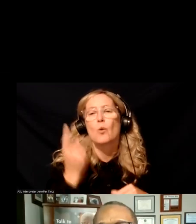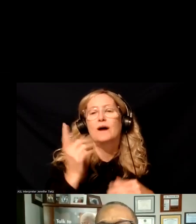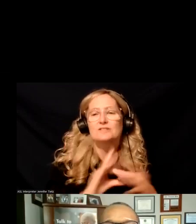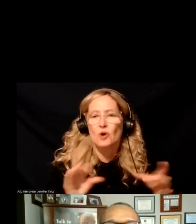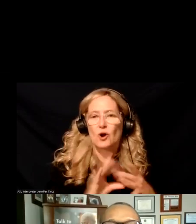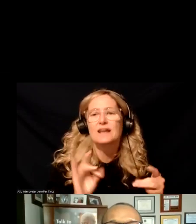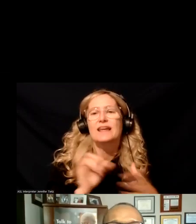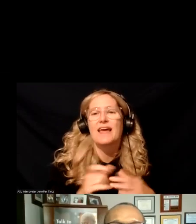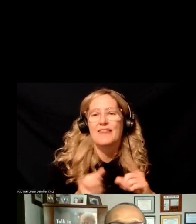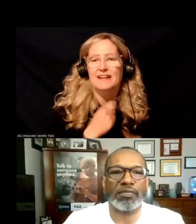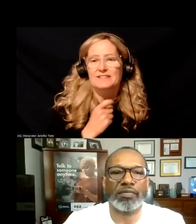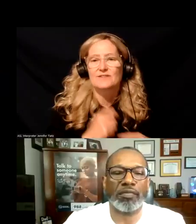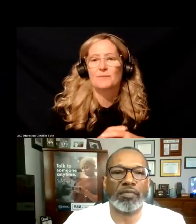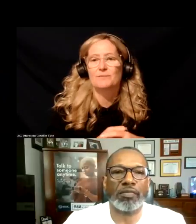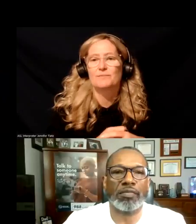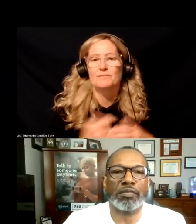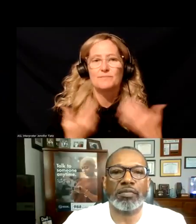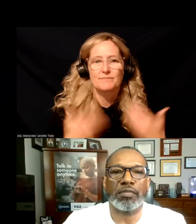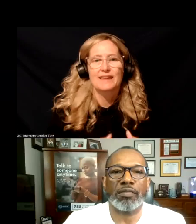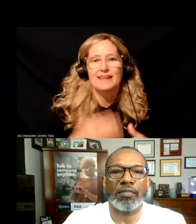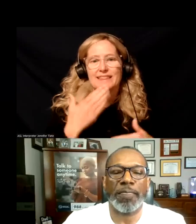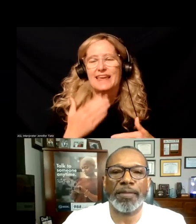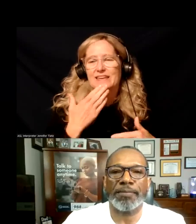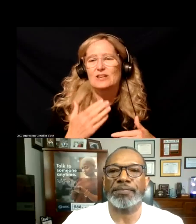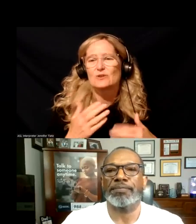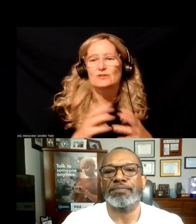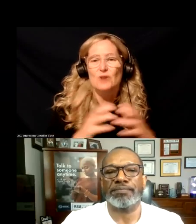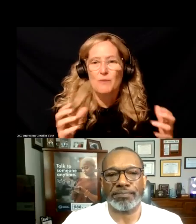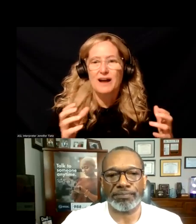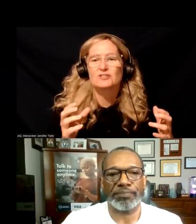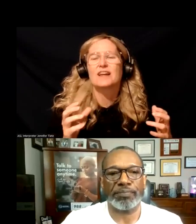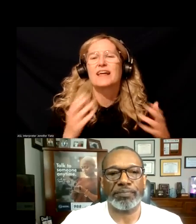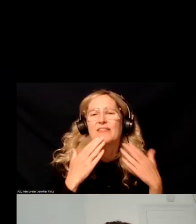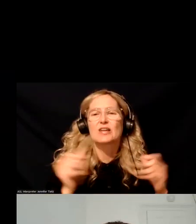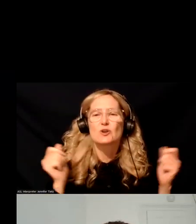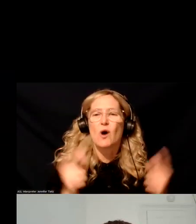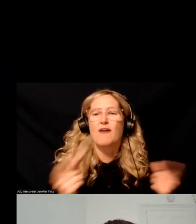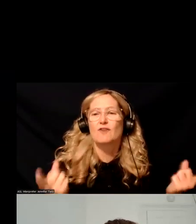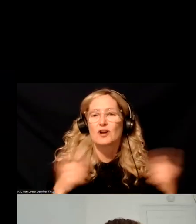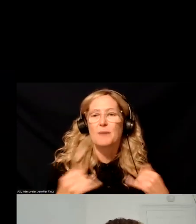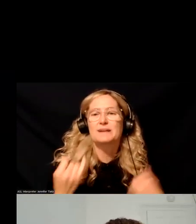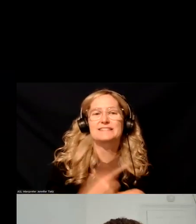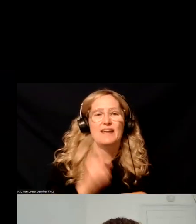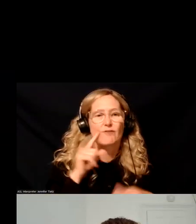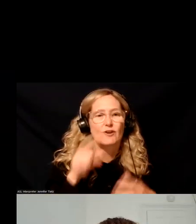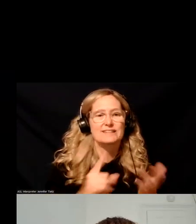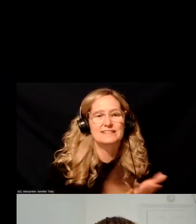is Strong Talk. Thank you so much. Thank you all for being here today for this discussion on